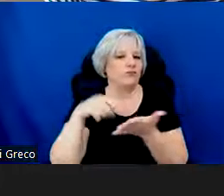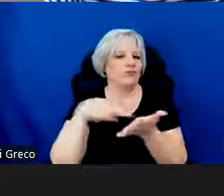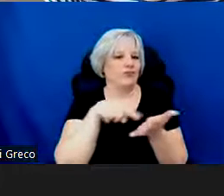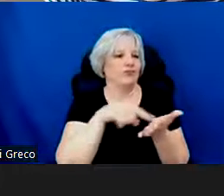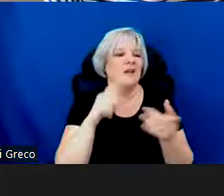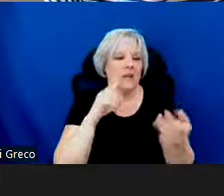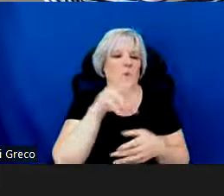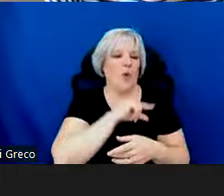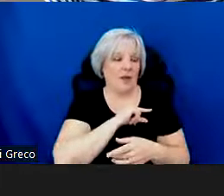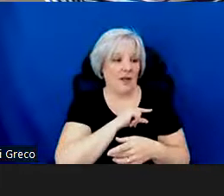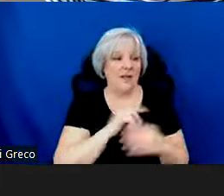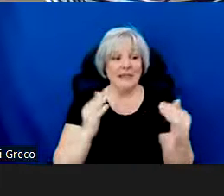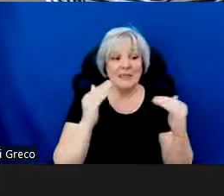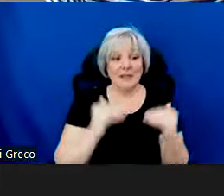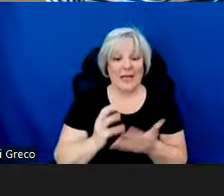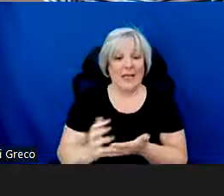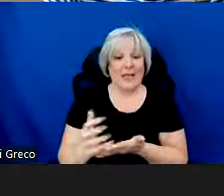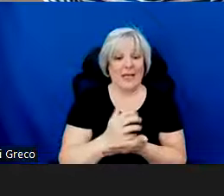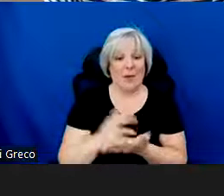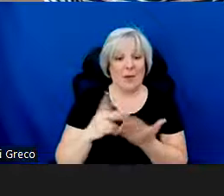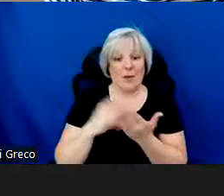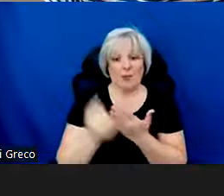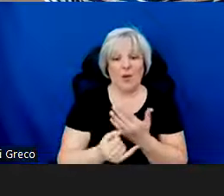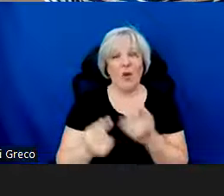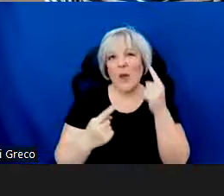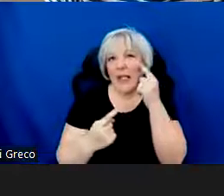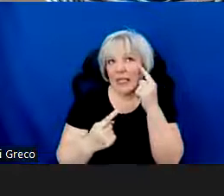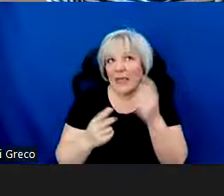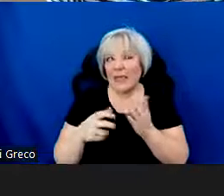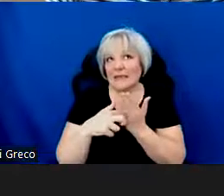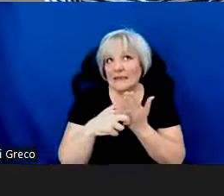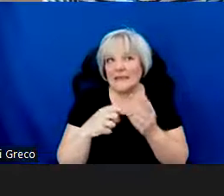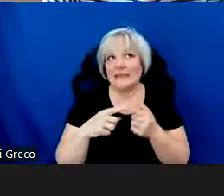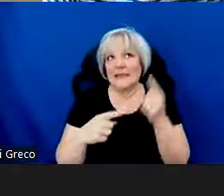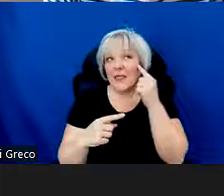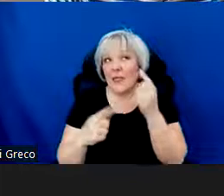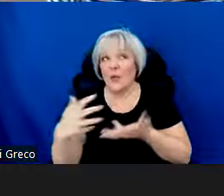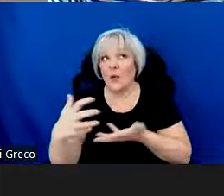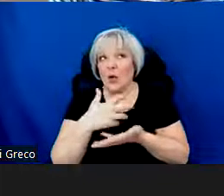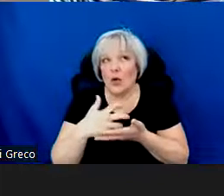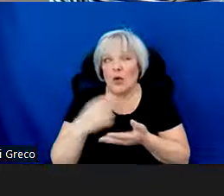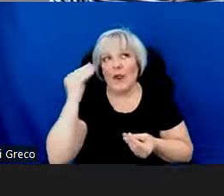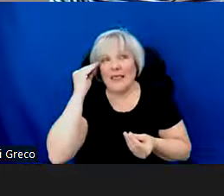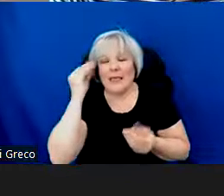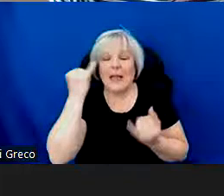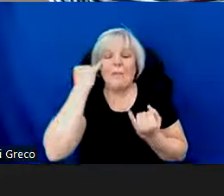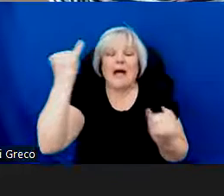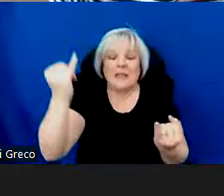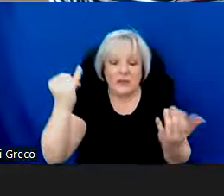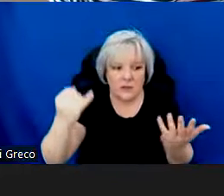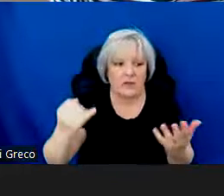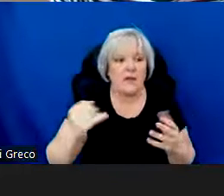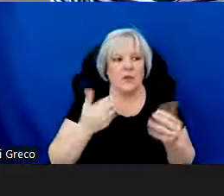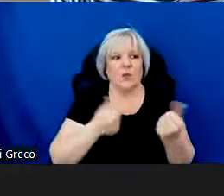If we scroll down to income, you'll put what you think you'll make at the box office, any other earned or contributed income, and